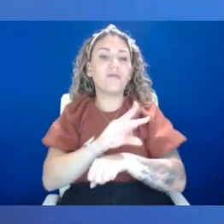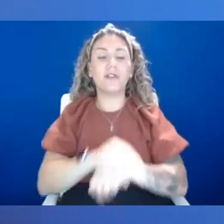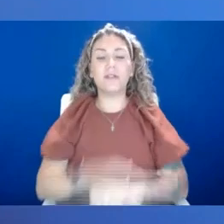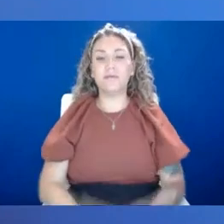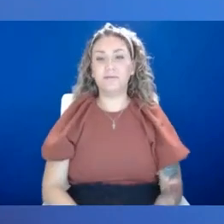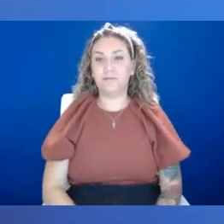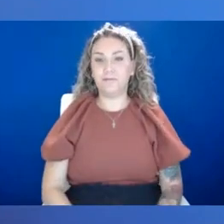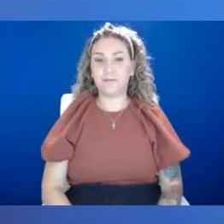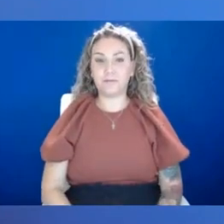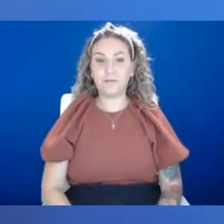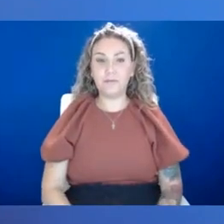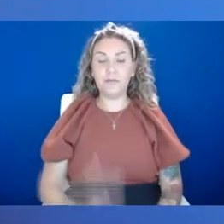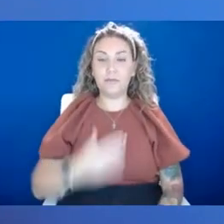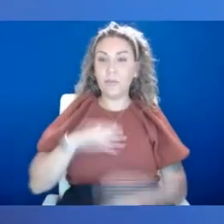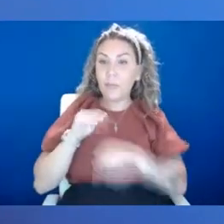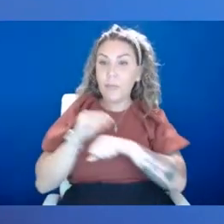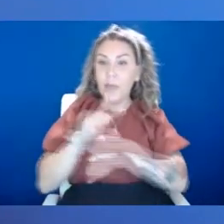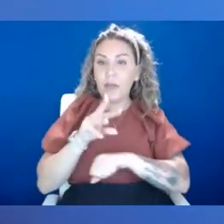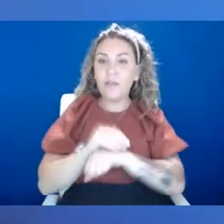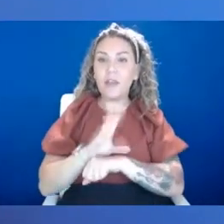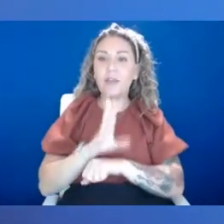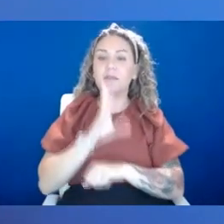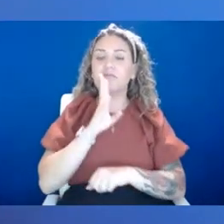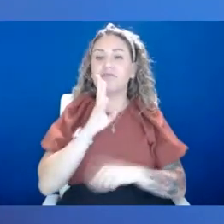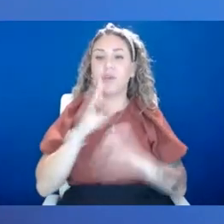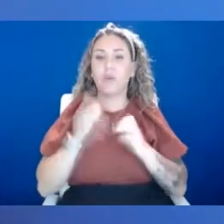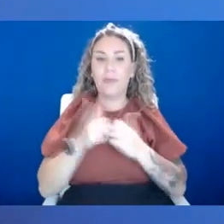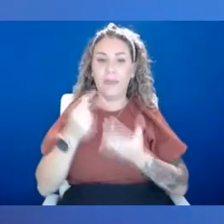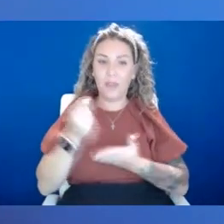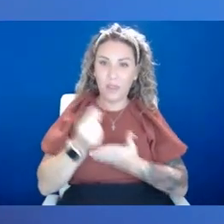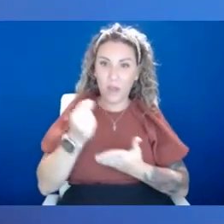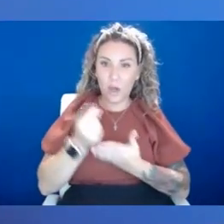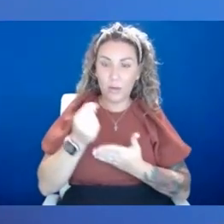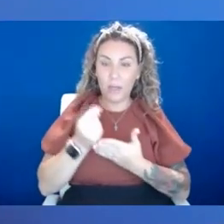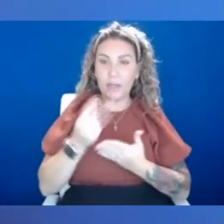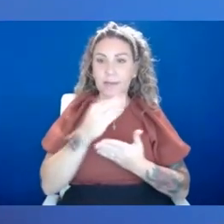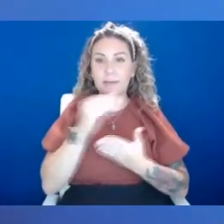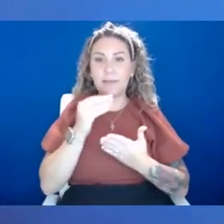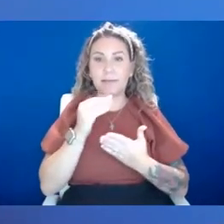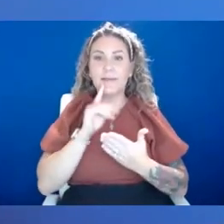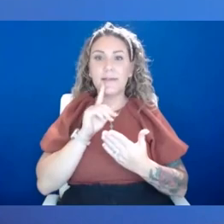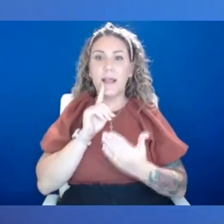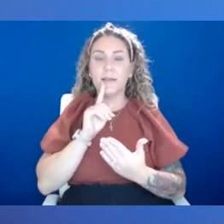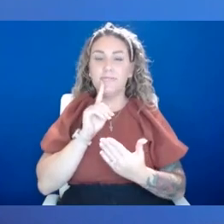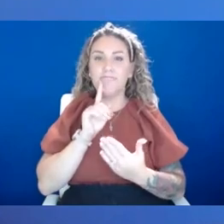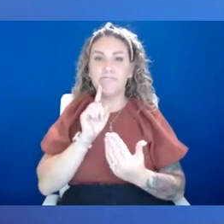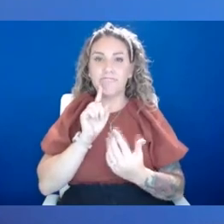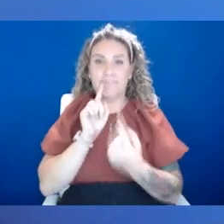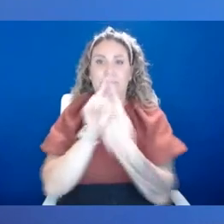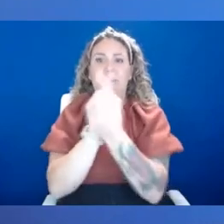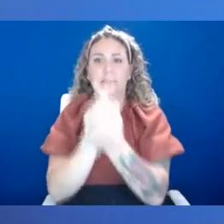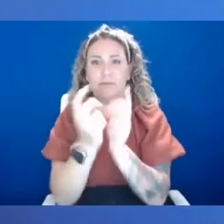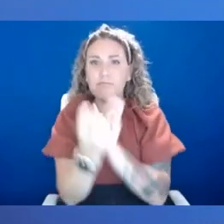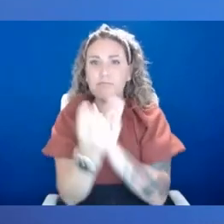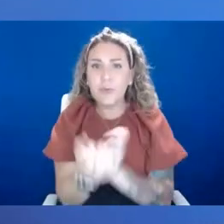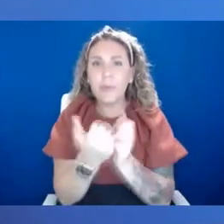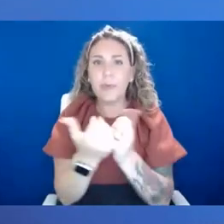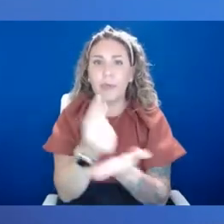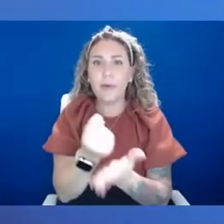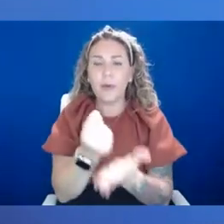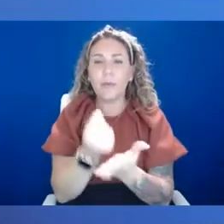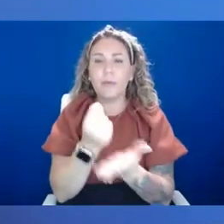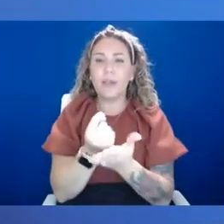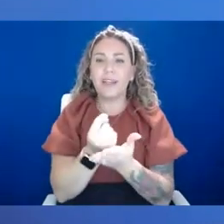in talking with, uh, the therapist and in meeting with a therapist, you know, what we, what we, sometimes that can be